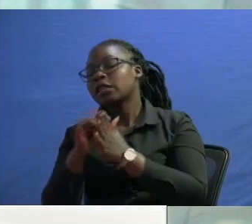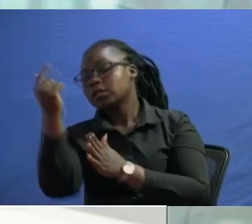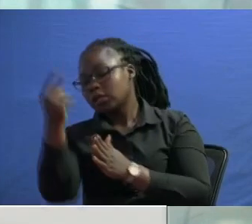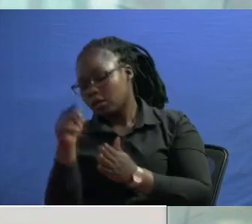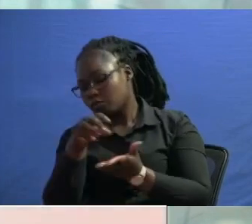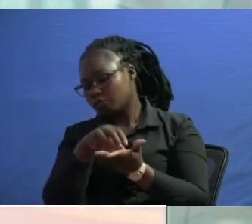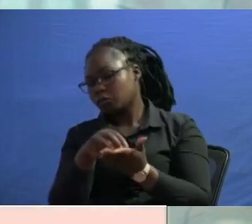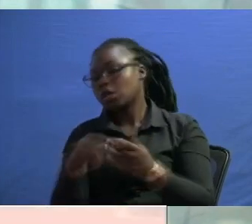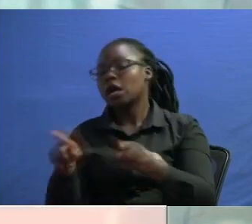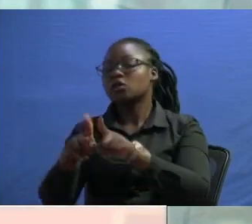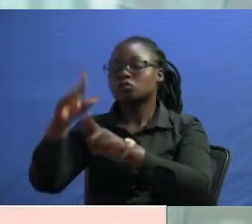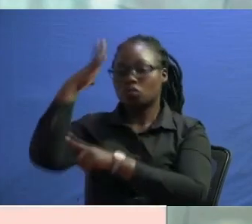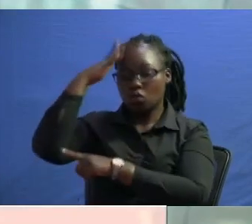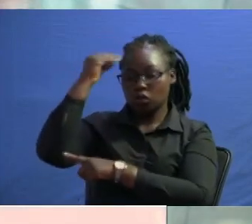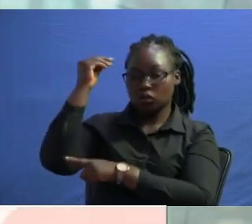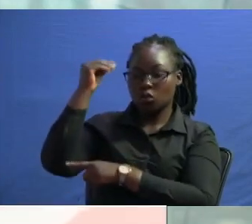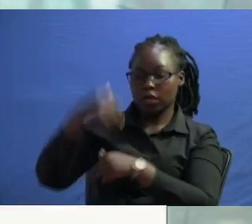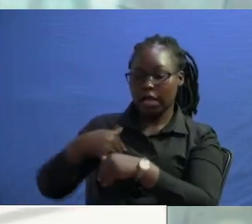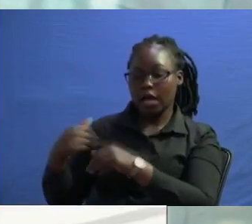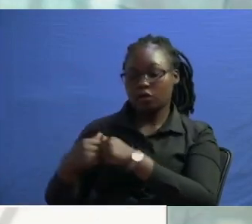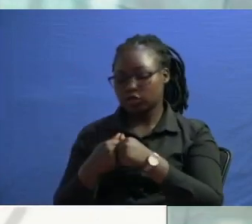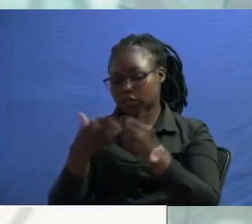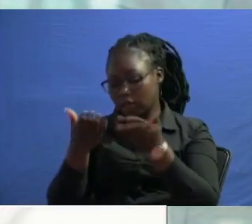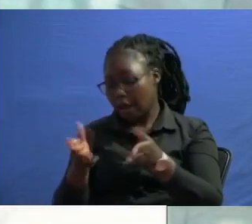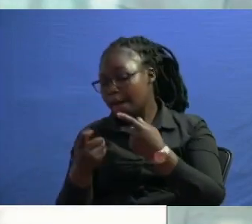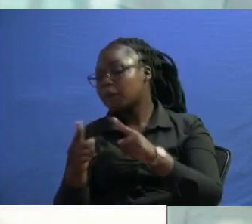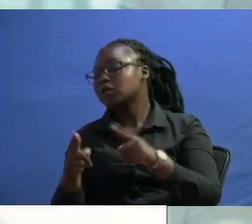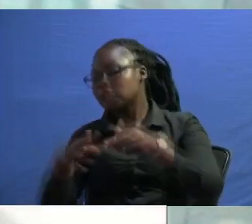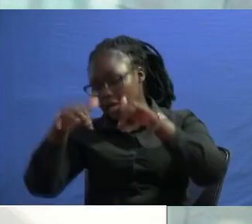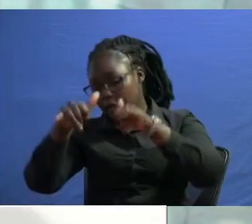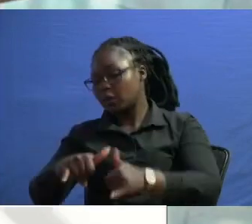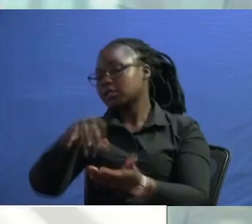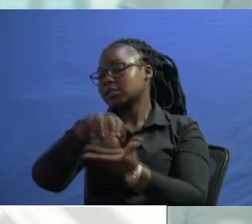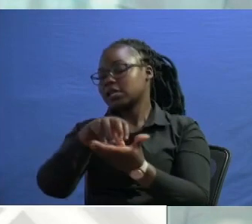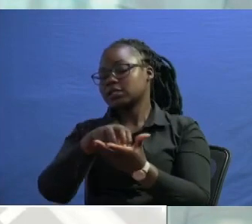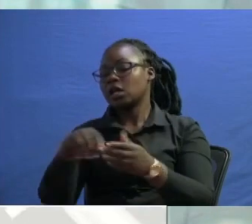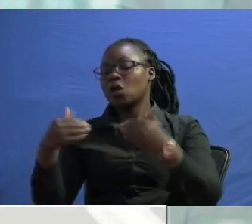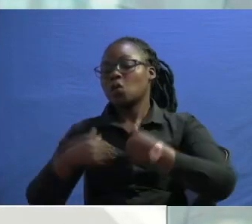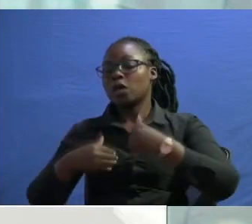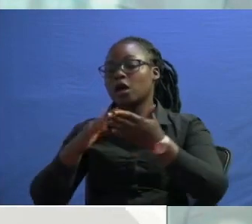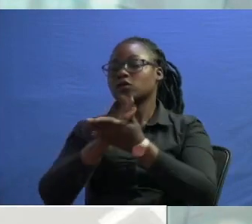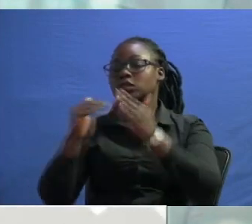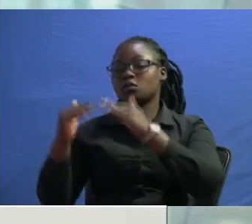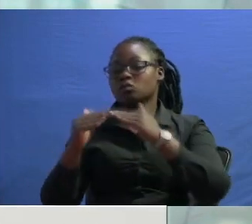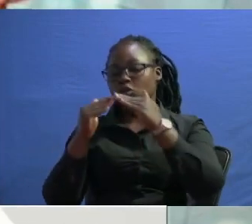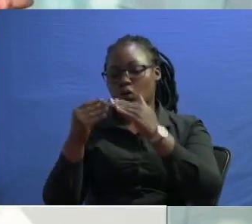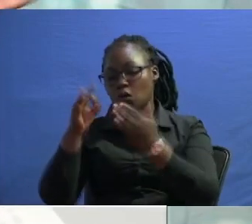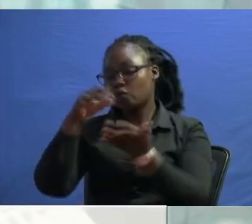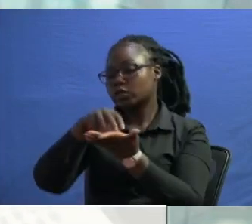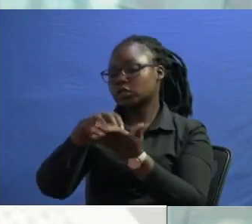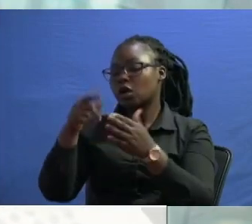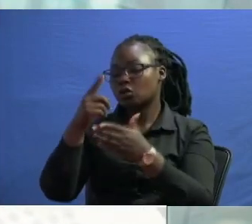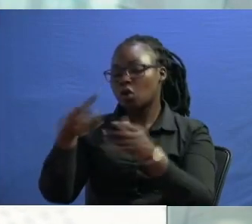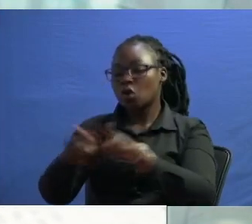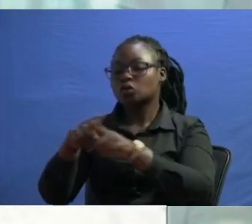exist even somalia has got challenges here but it's still a state there's there's some level of statemanship and what is going